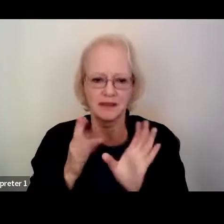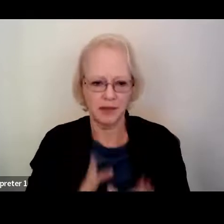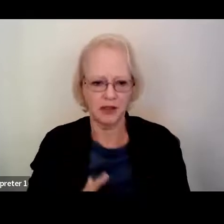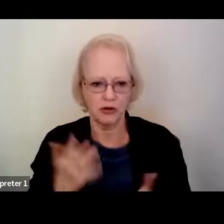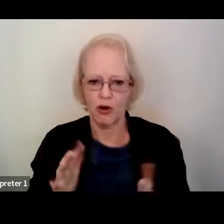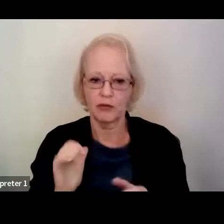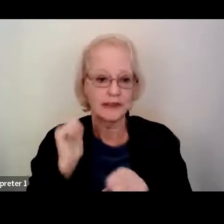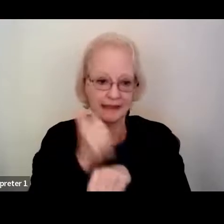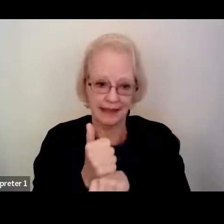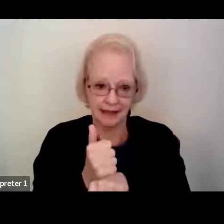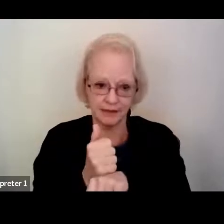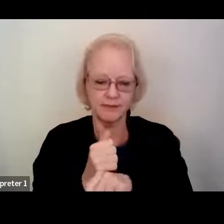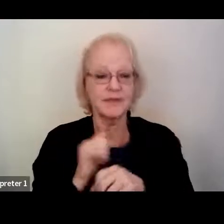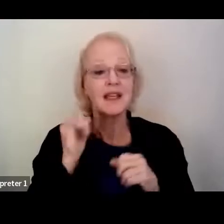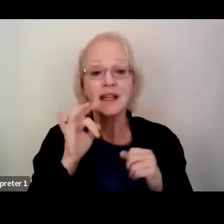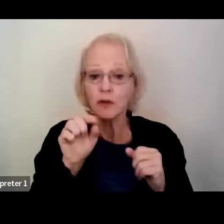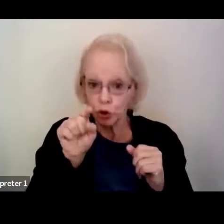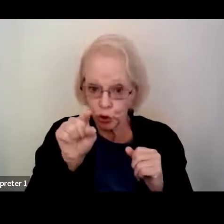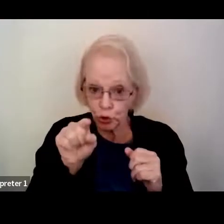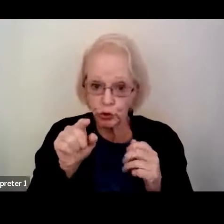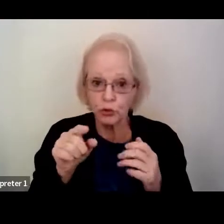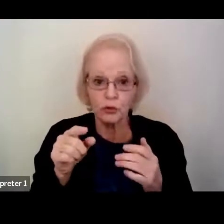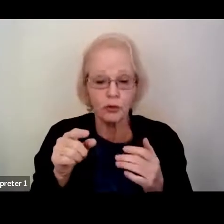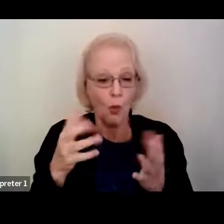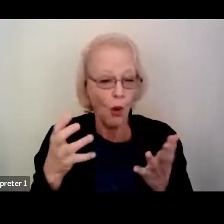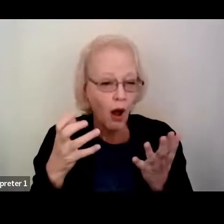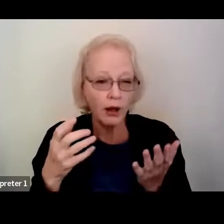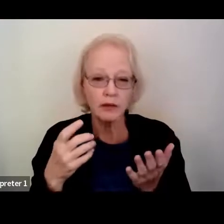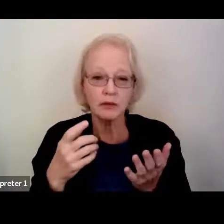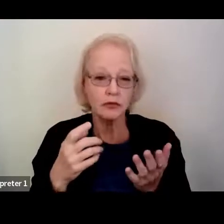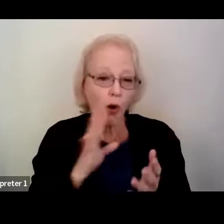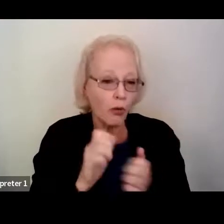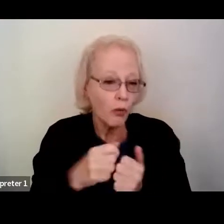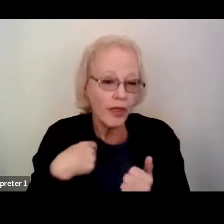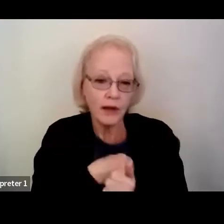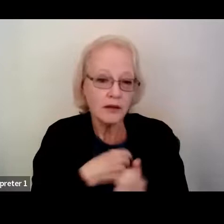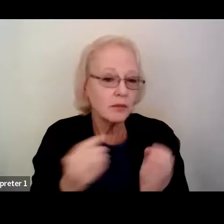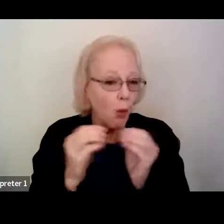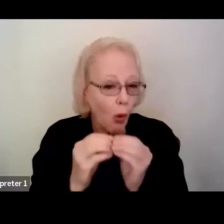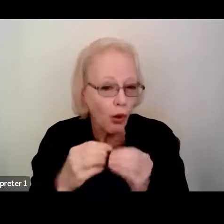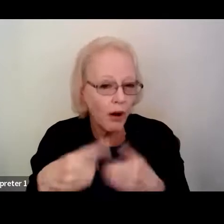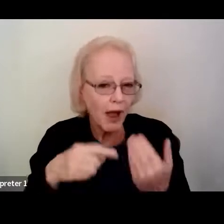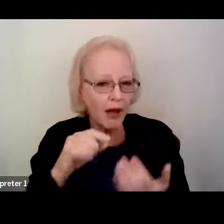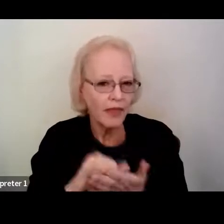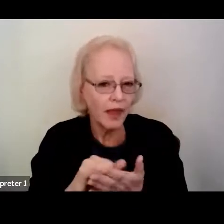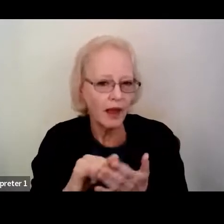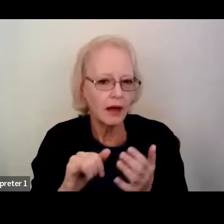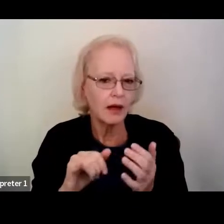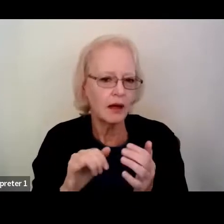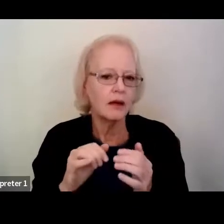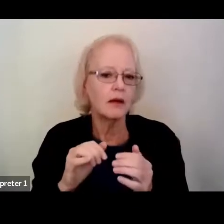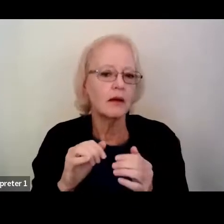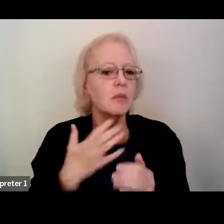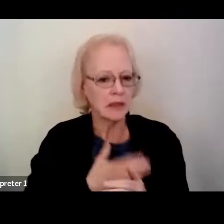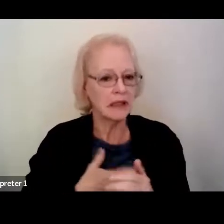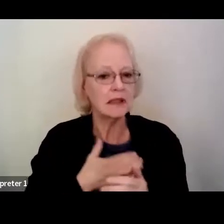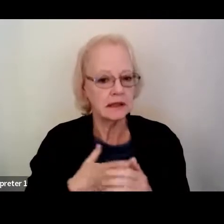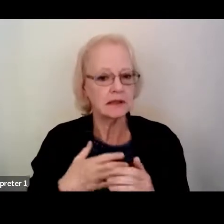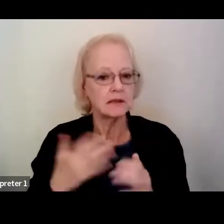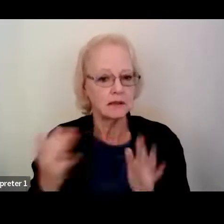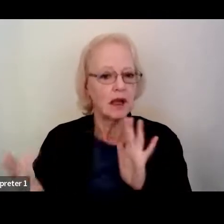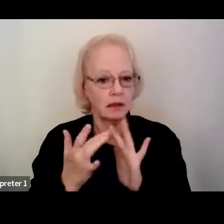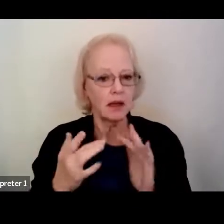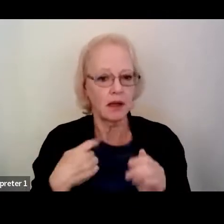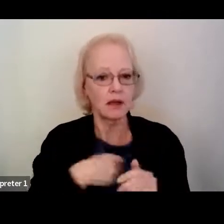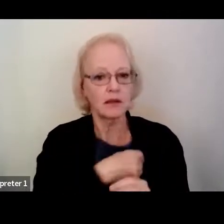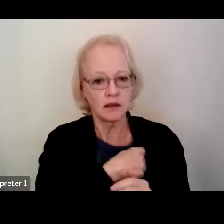If you specifically would like to chat a little bit more about this or anybody, please feel free to reach out.